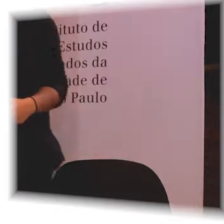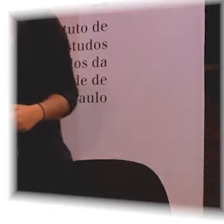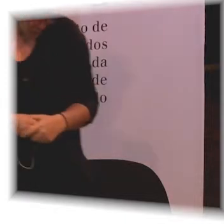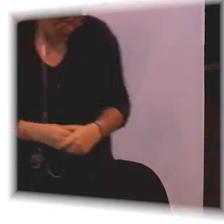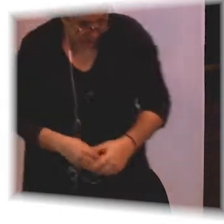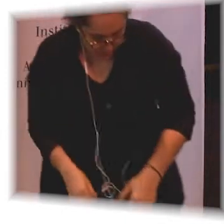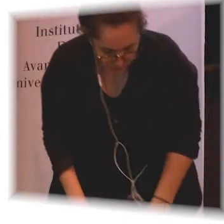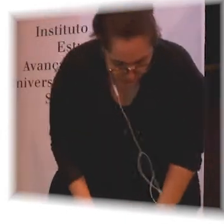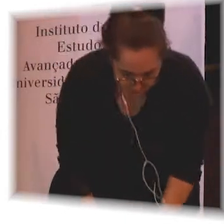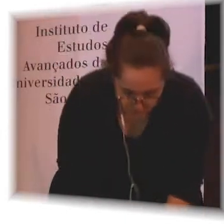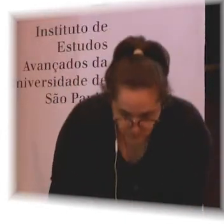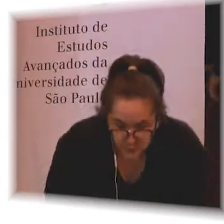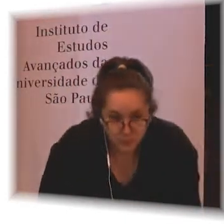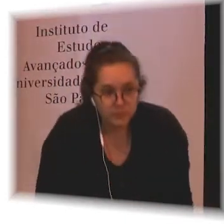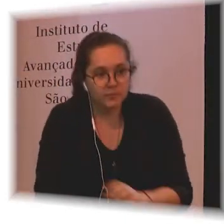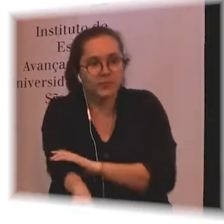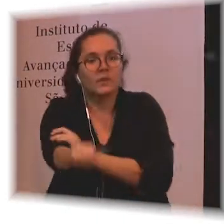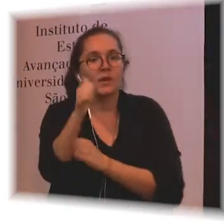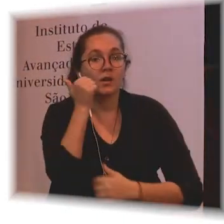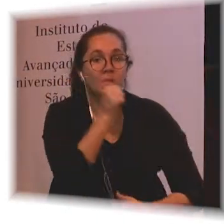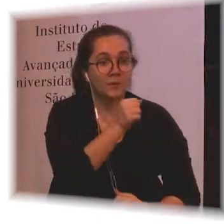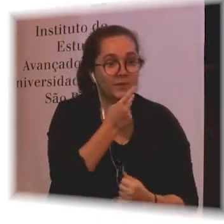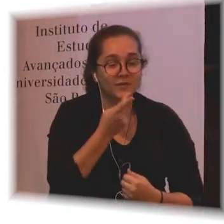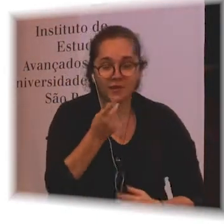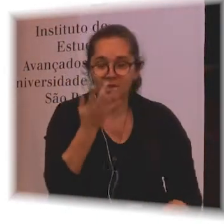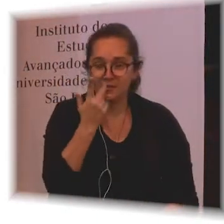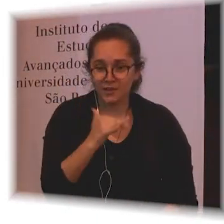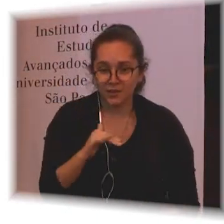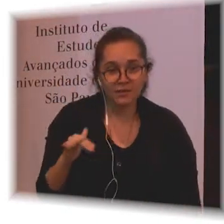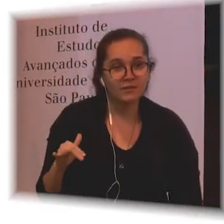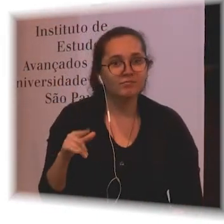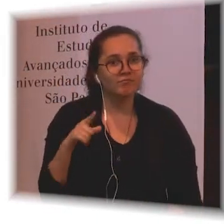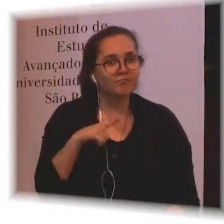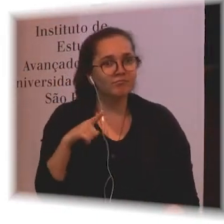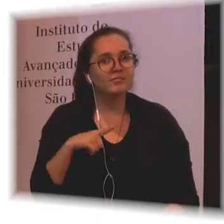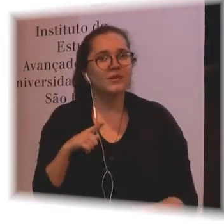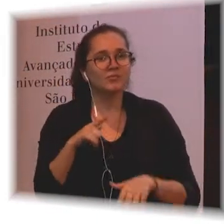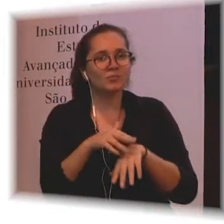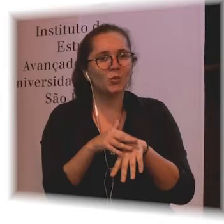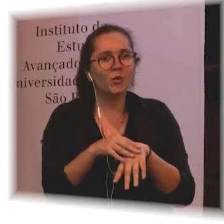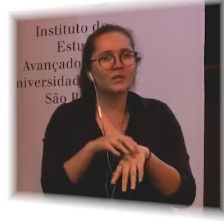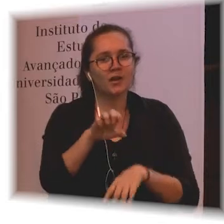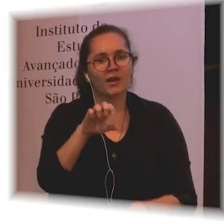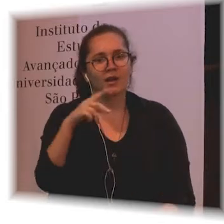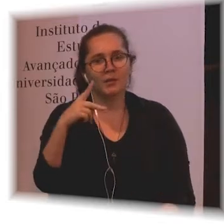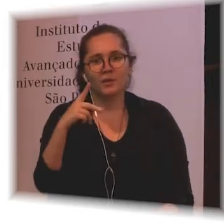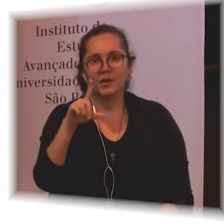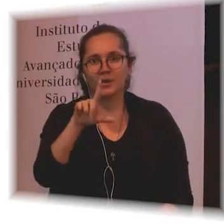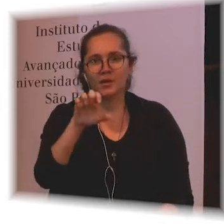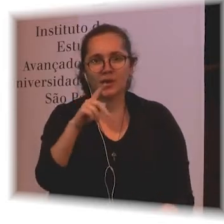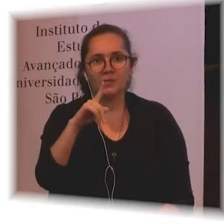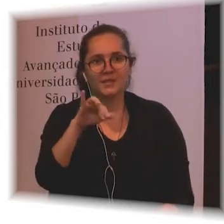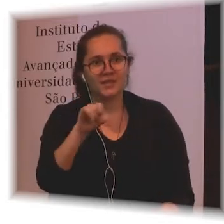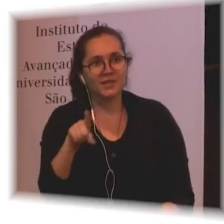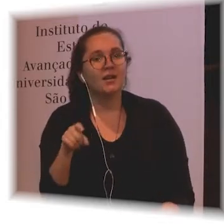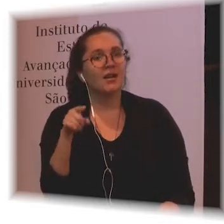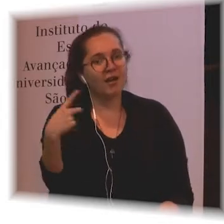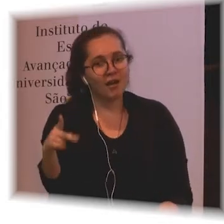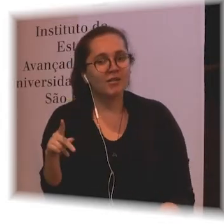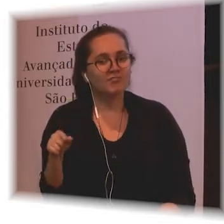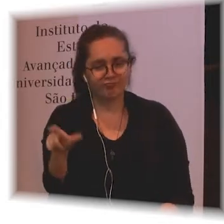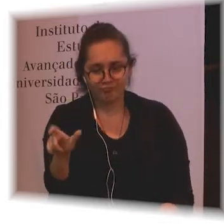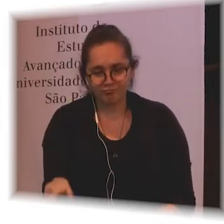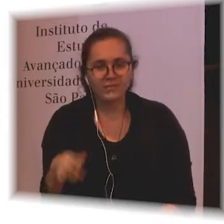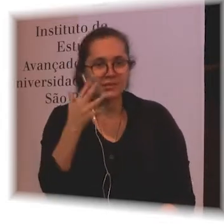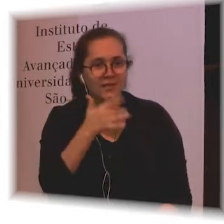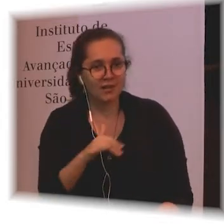child. So some features are different to Zika, so need to be added, and we need to strengthen the component of